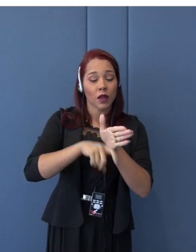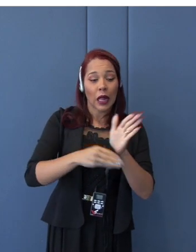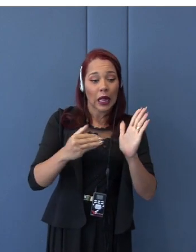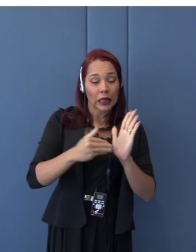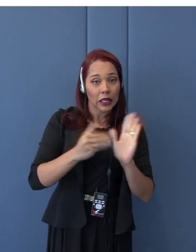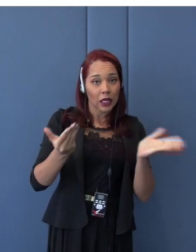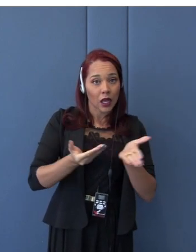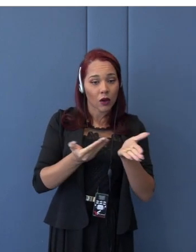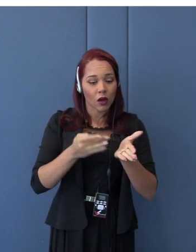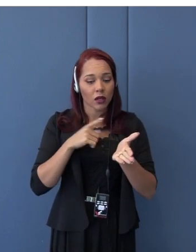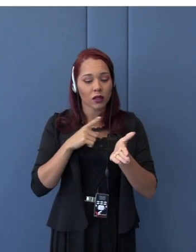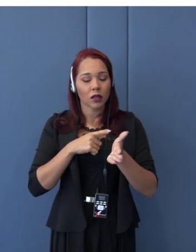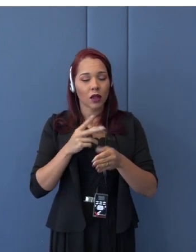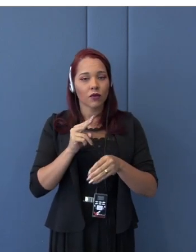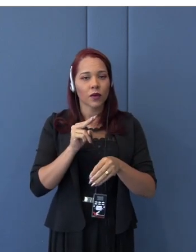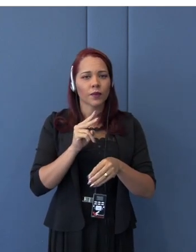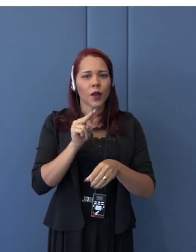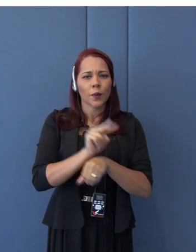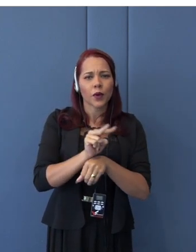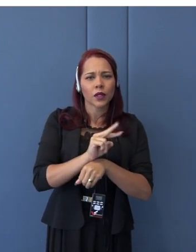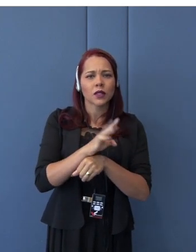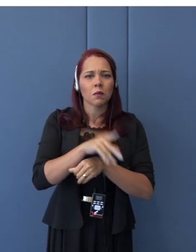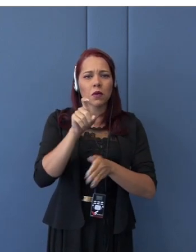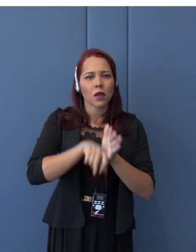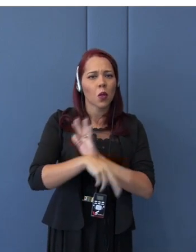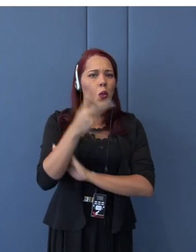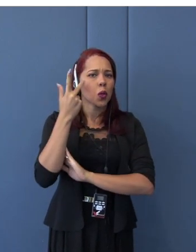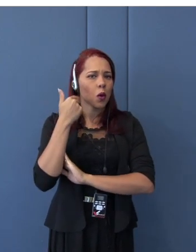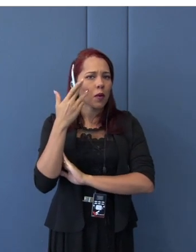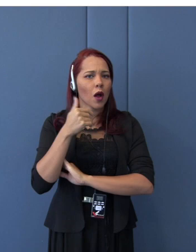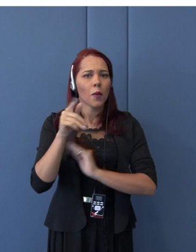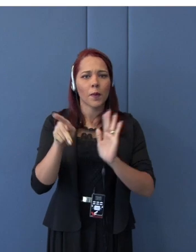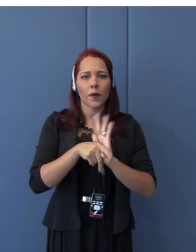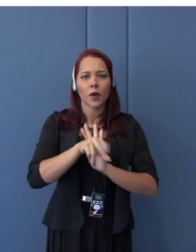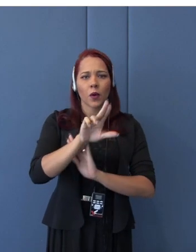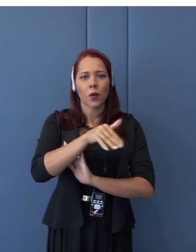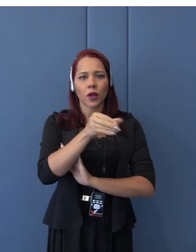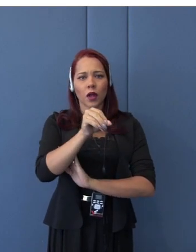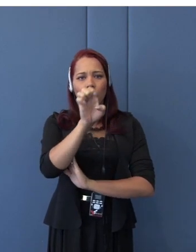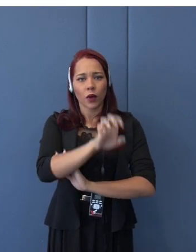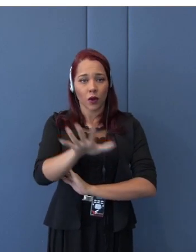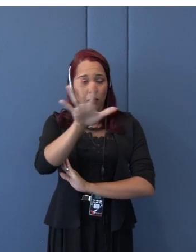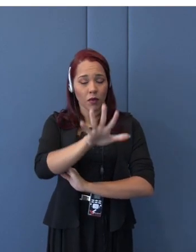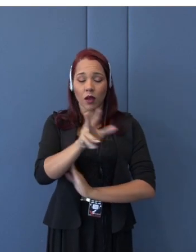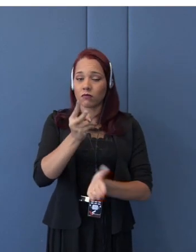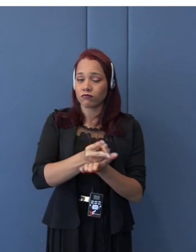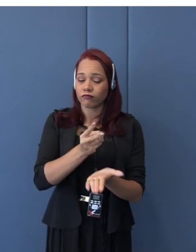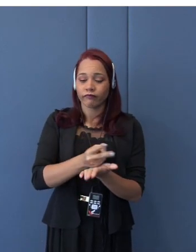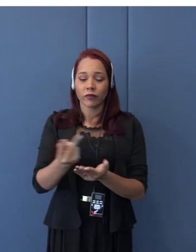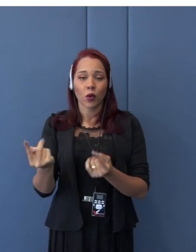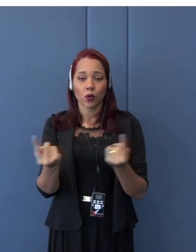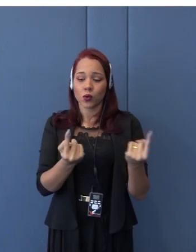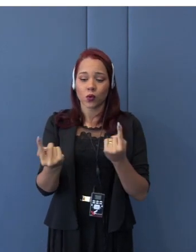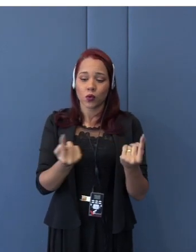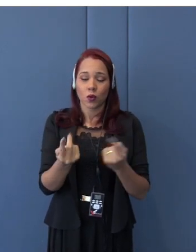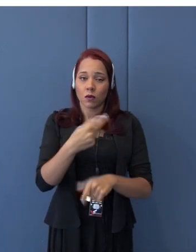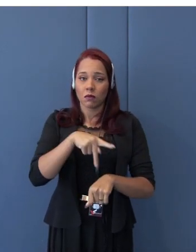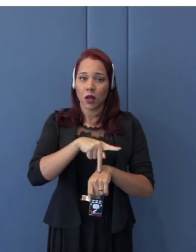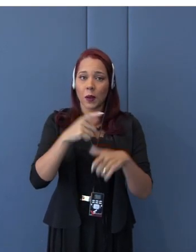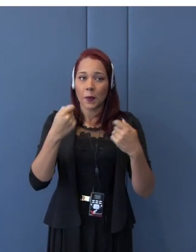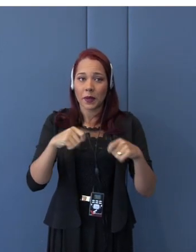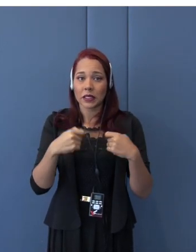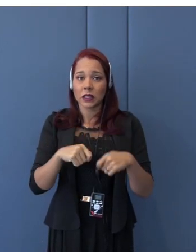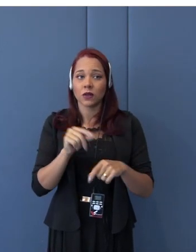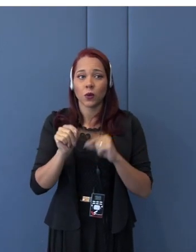external tariff of European Union. So, likewise, for services, they have to establish themselves in